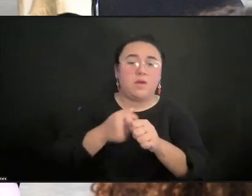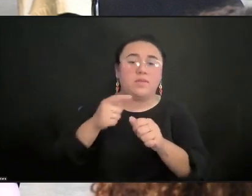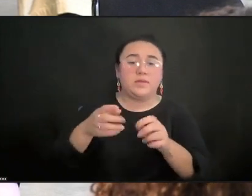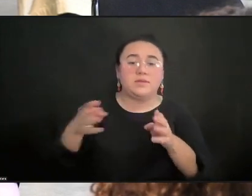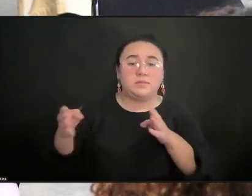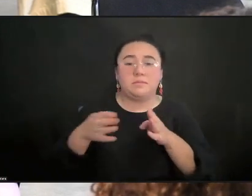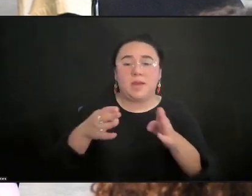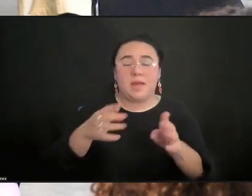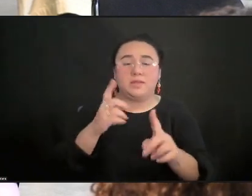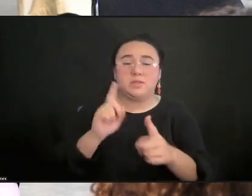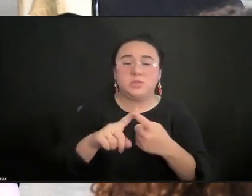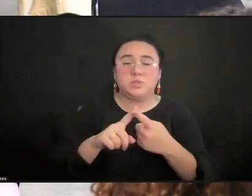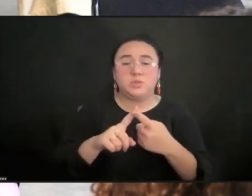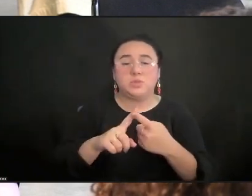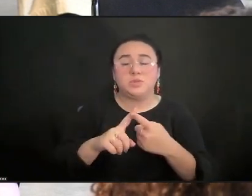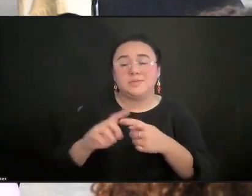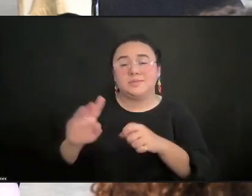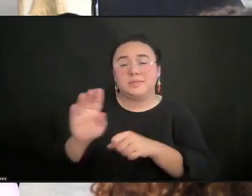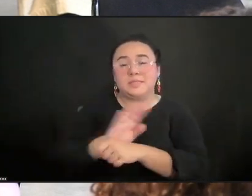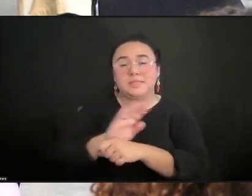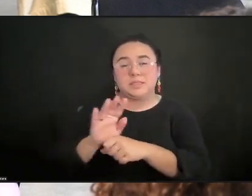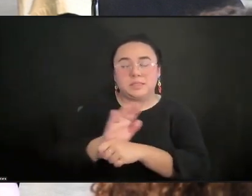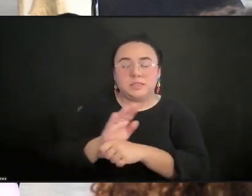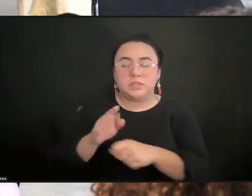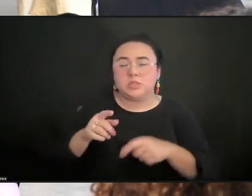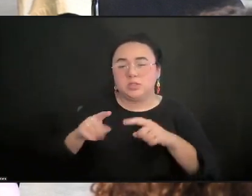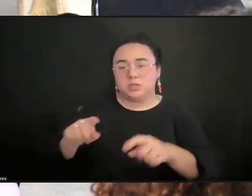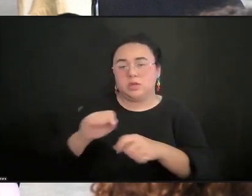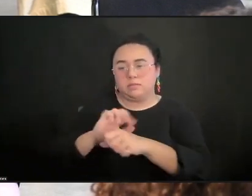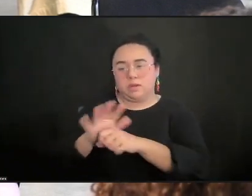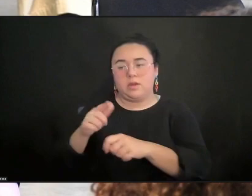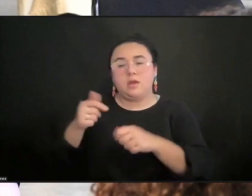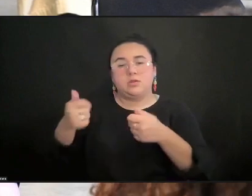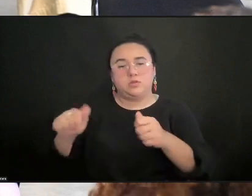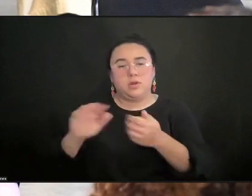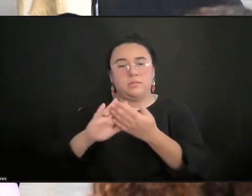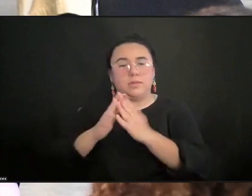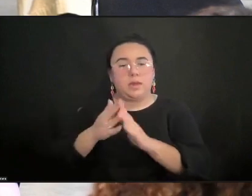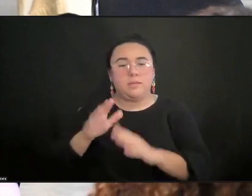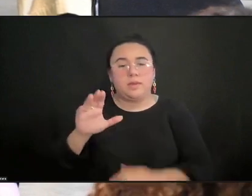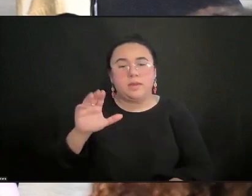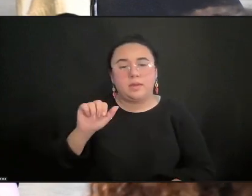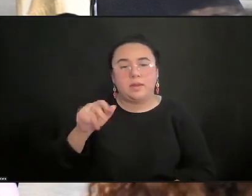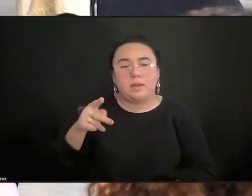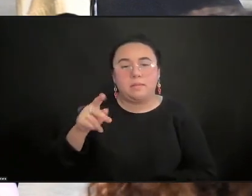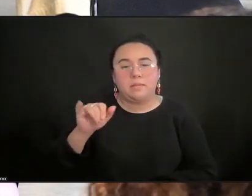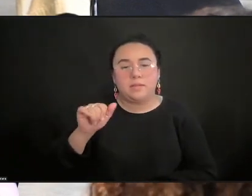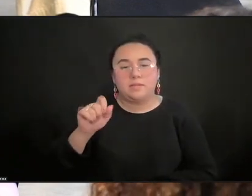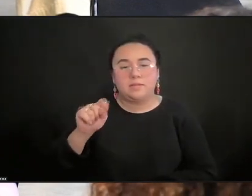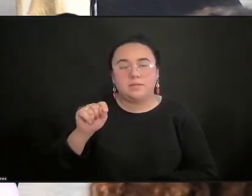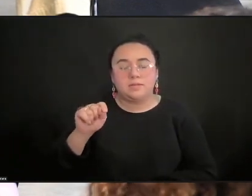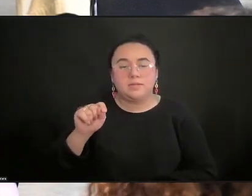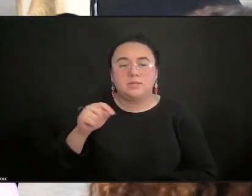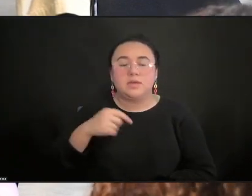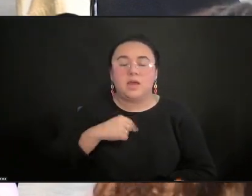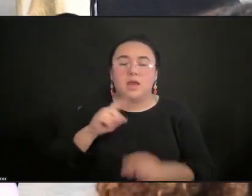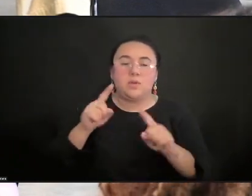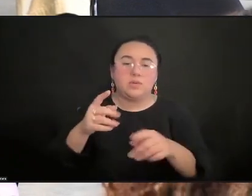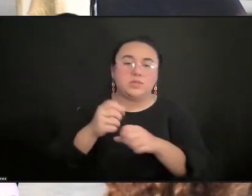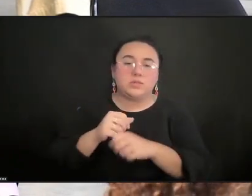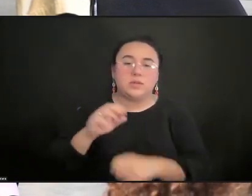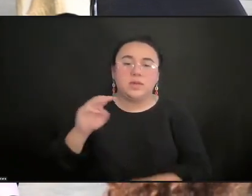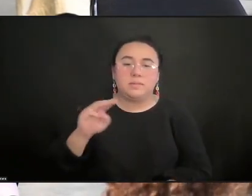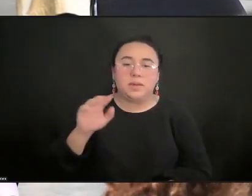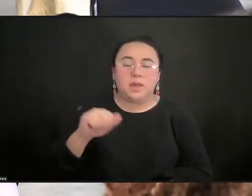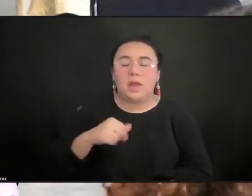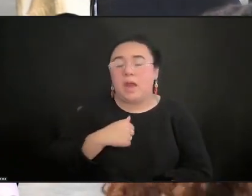business... During the pandemic, I tried to become a capitalist. I went for an MBA. I got an MBA. I'm not a capitalist yet. Like, I can't figure